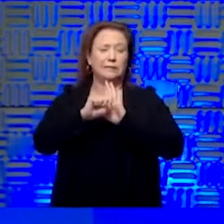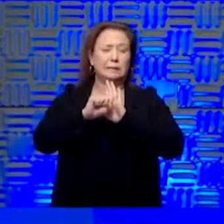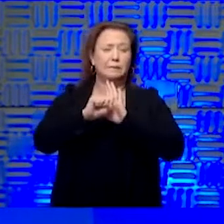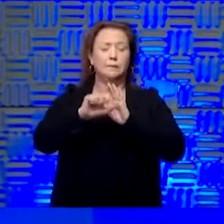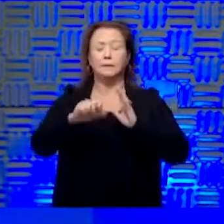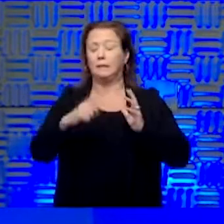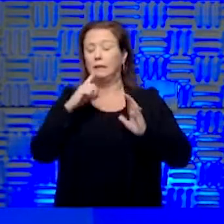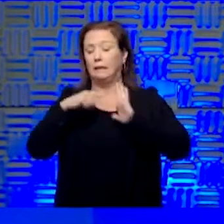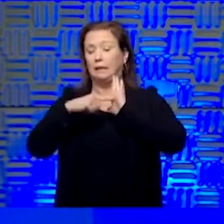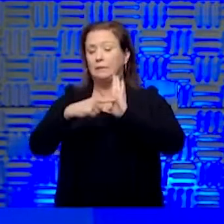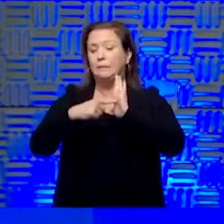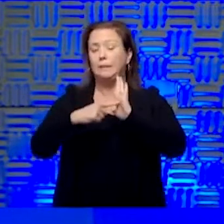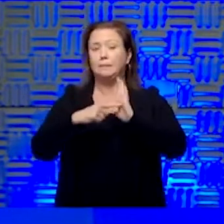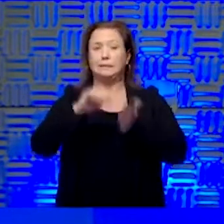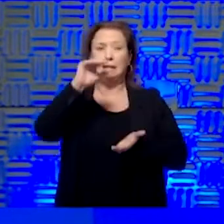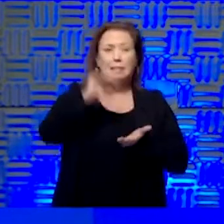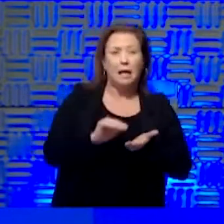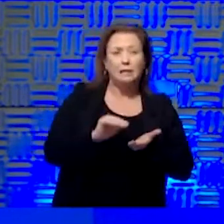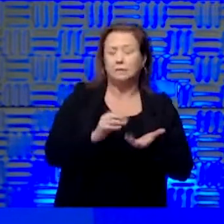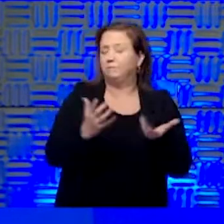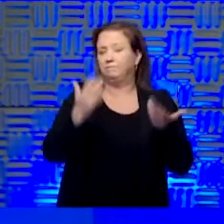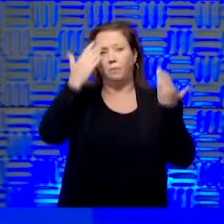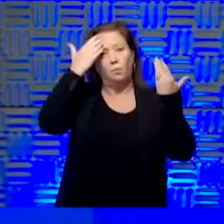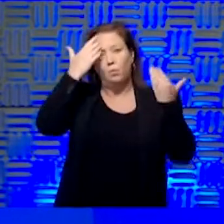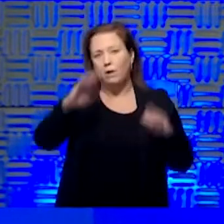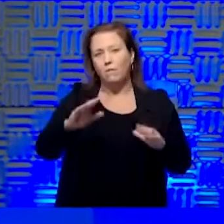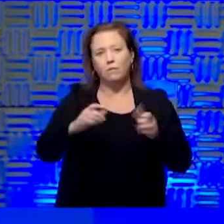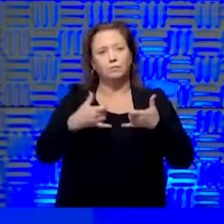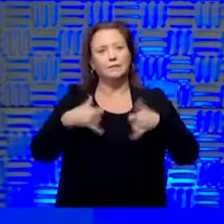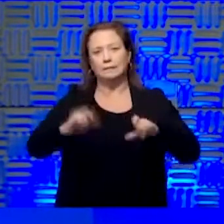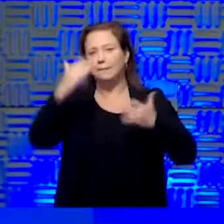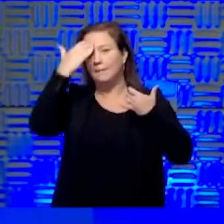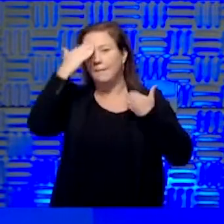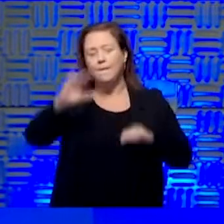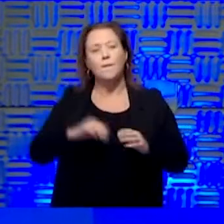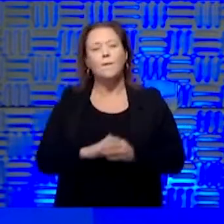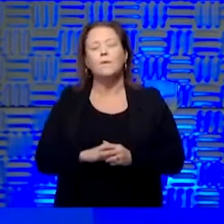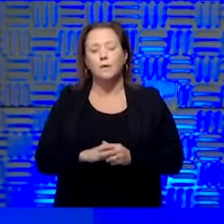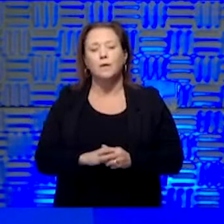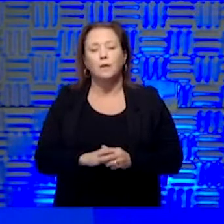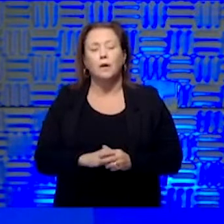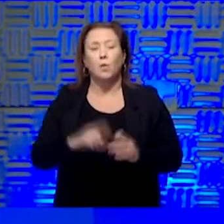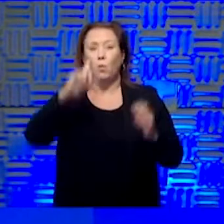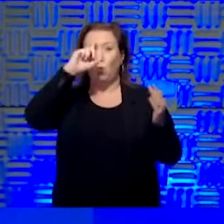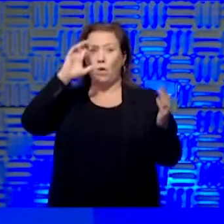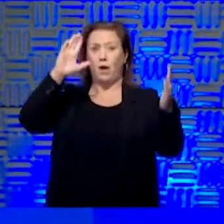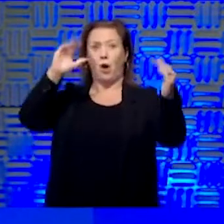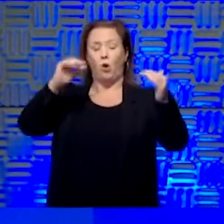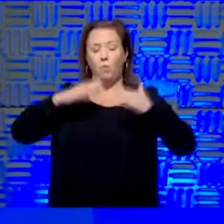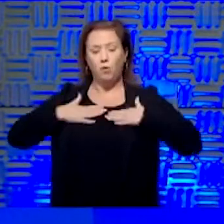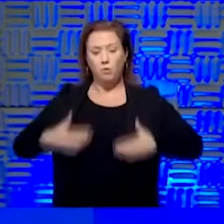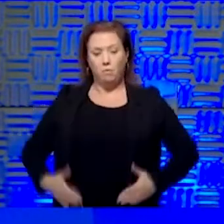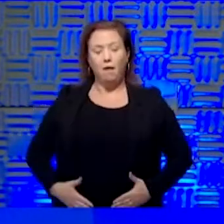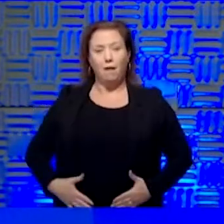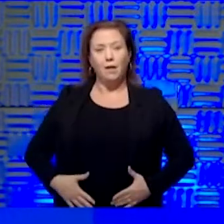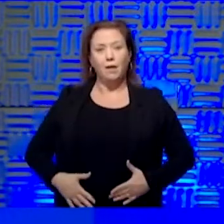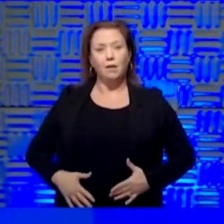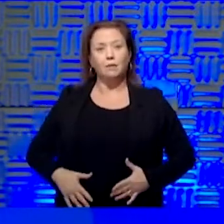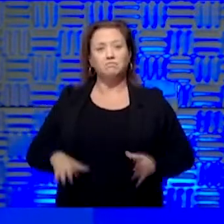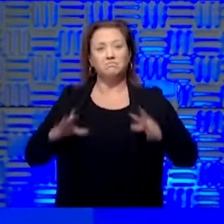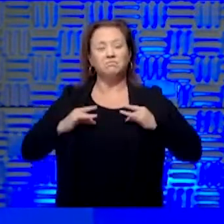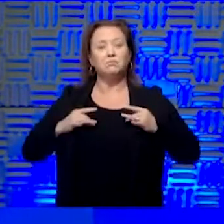If you have symptoms, are they going to be less? Those are questions we still don't know at this point. We would hope that once your body has seen it,